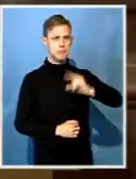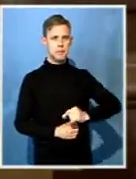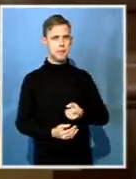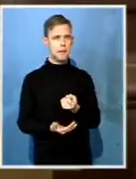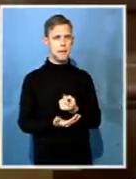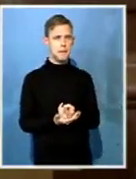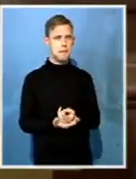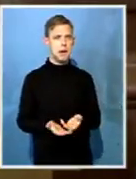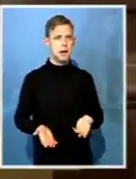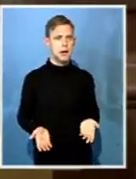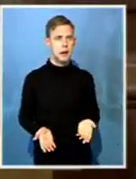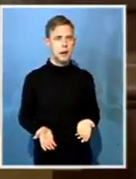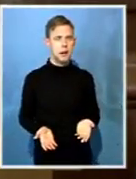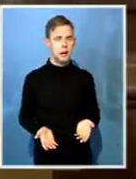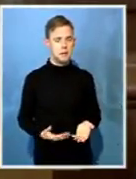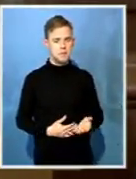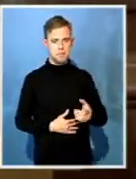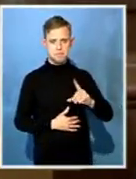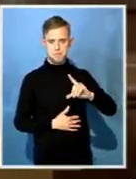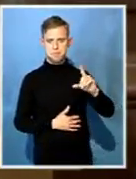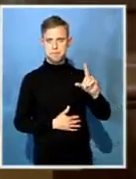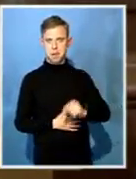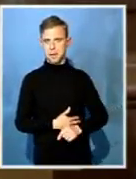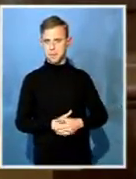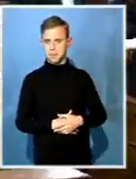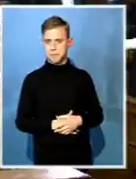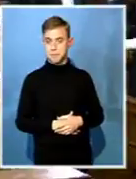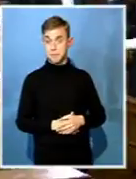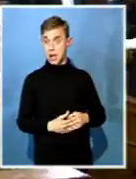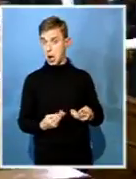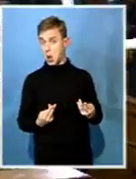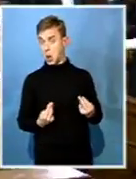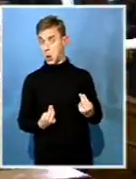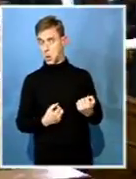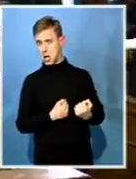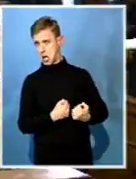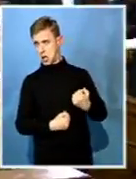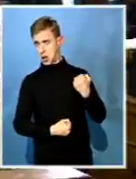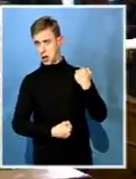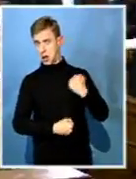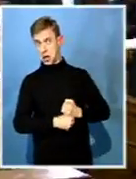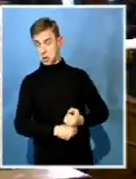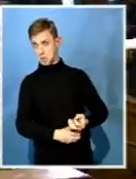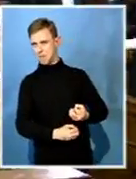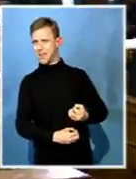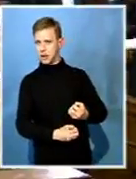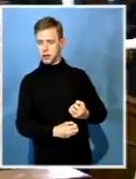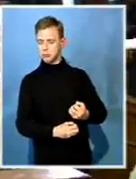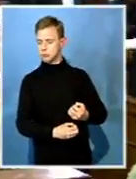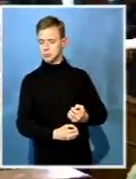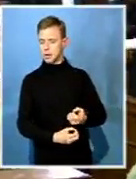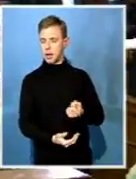after a new year. Bezos testified about a document